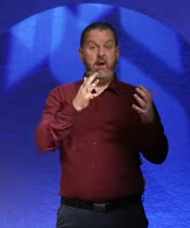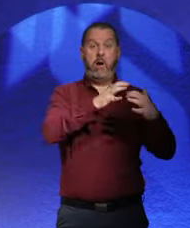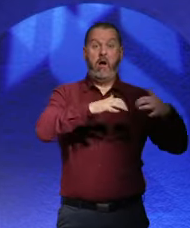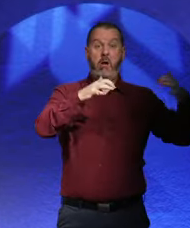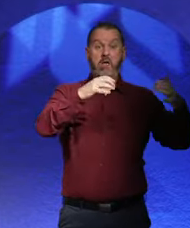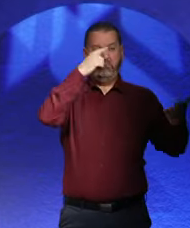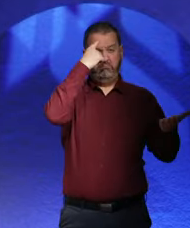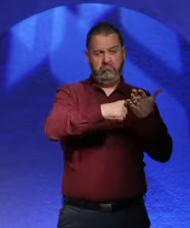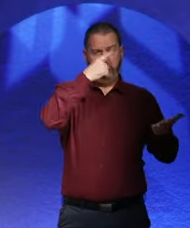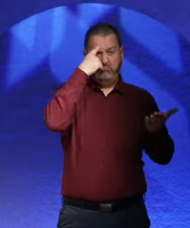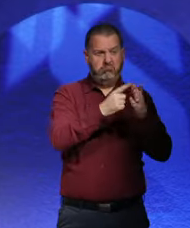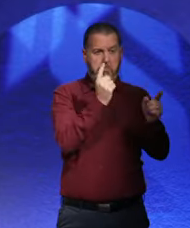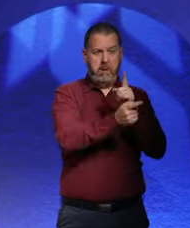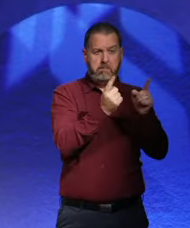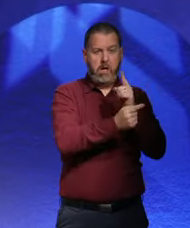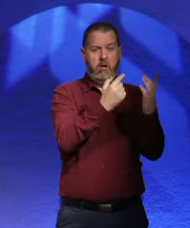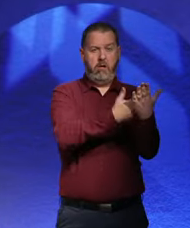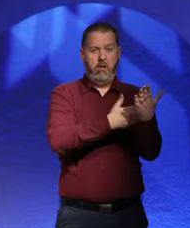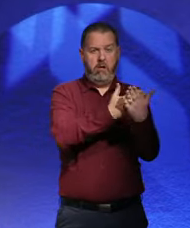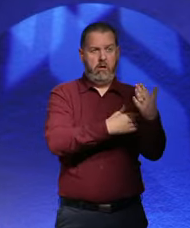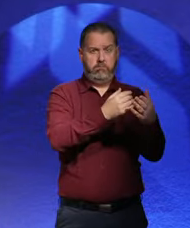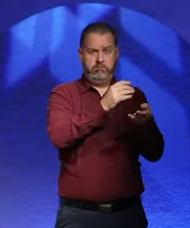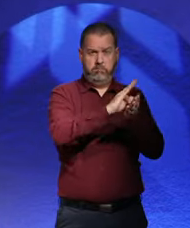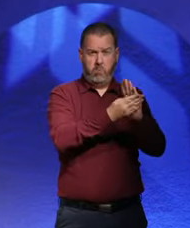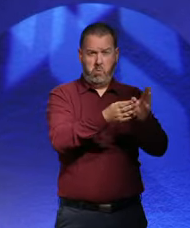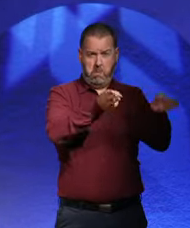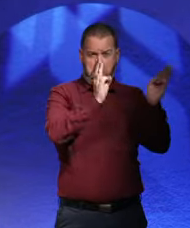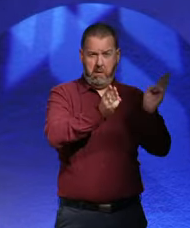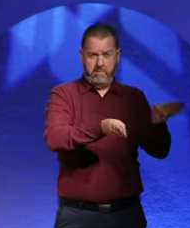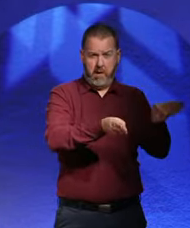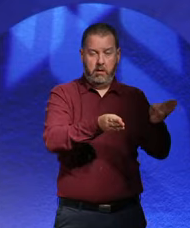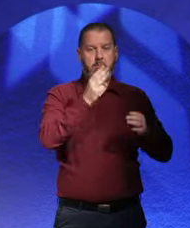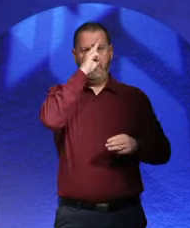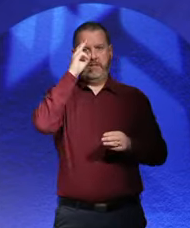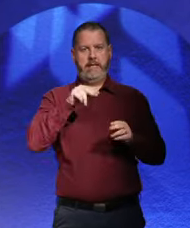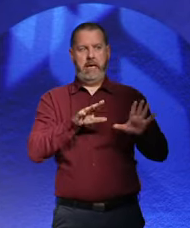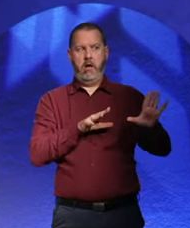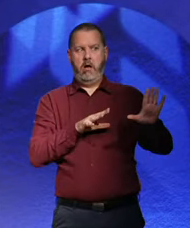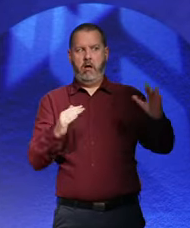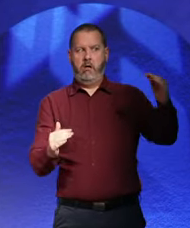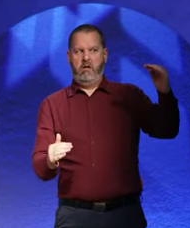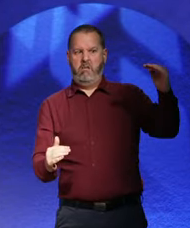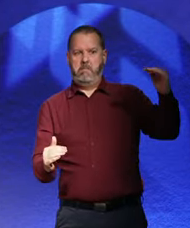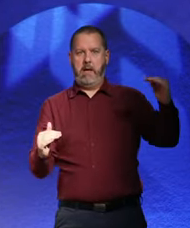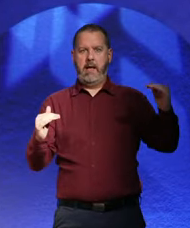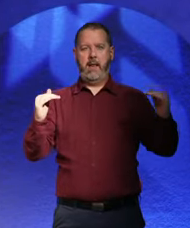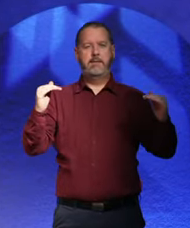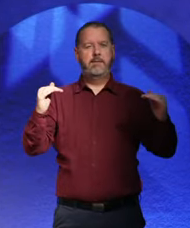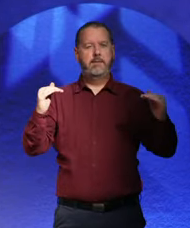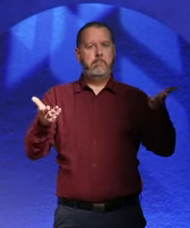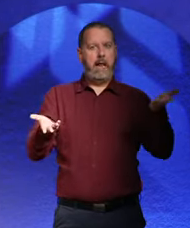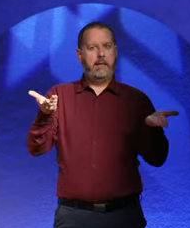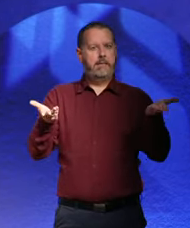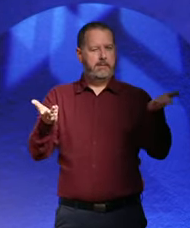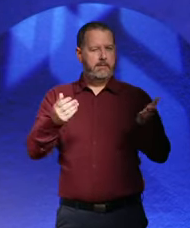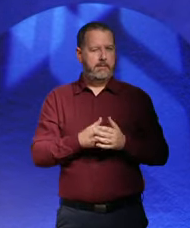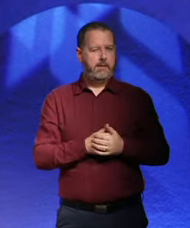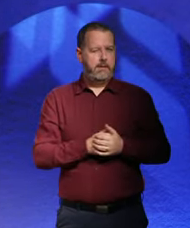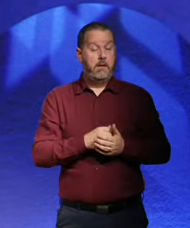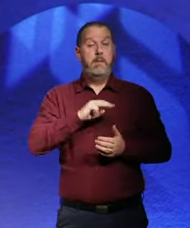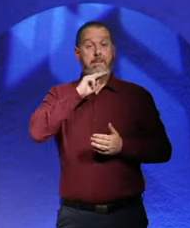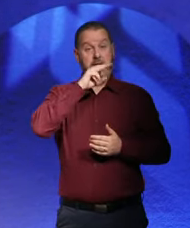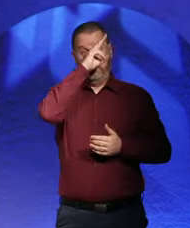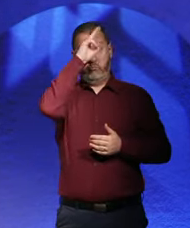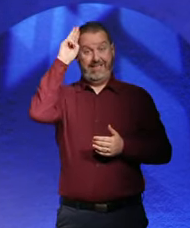But it meant that, in effect, the President ruled over the armed